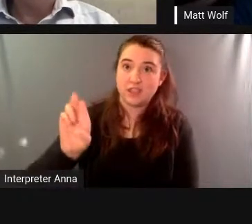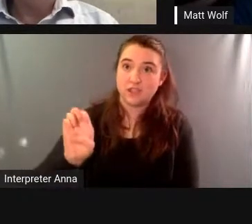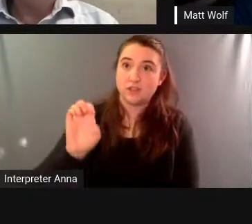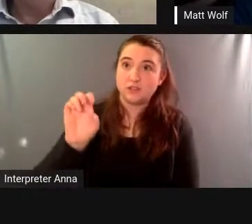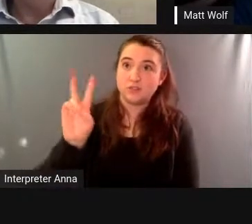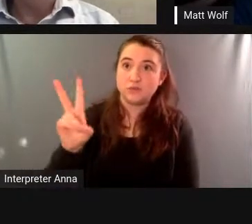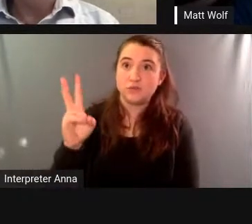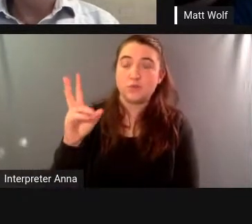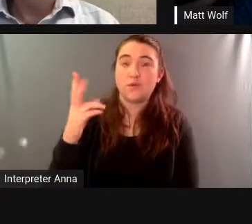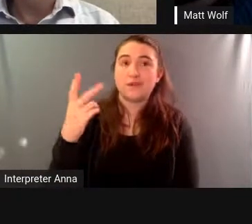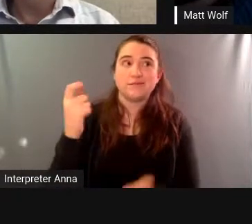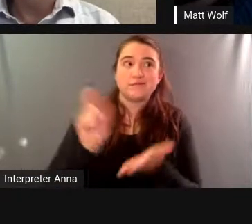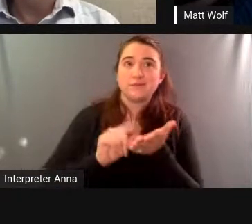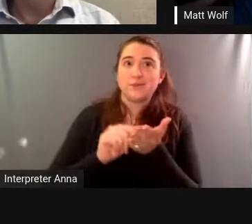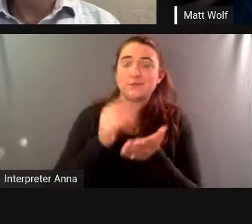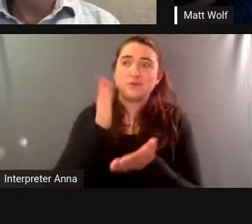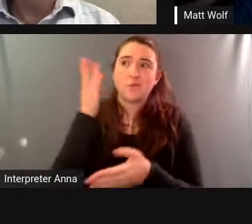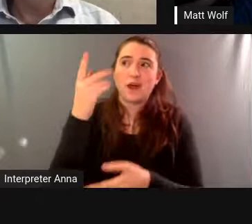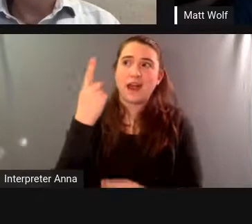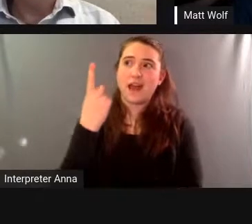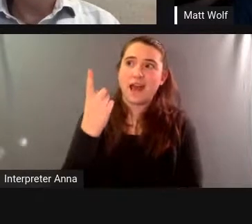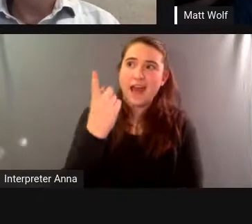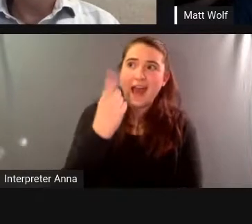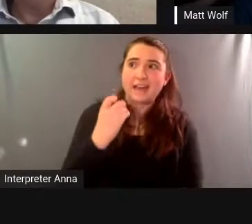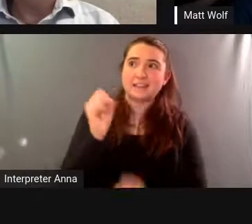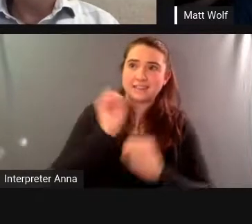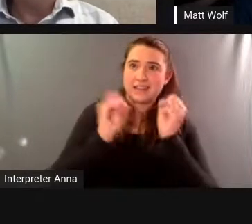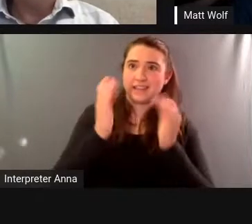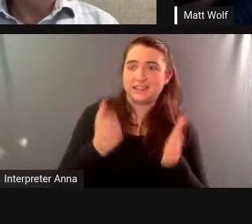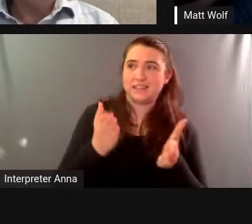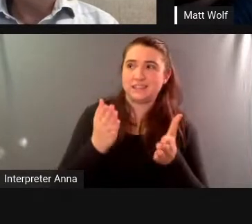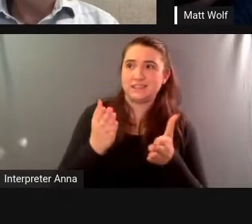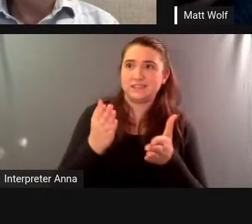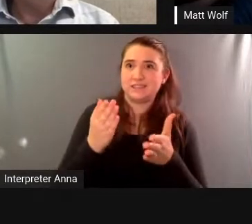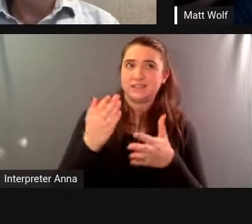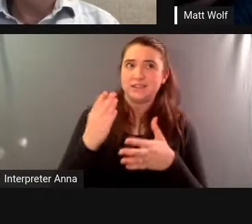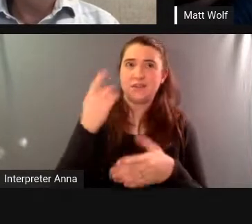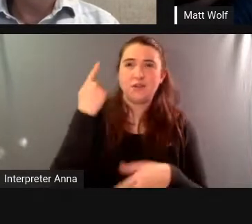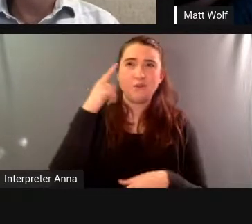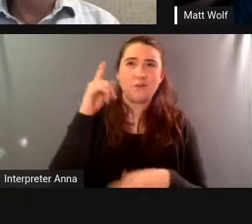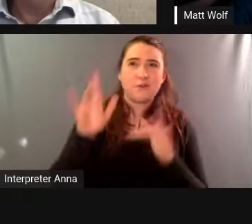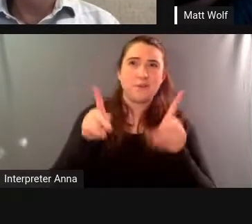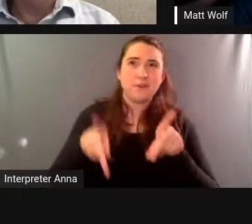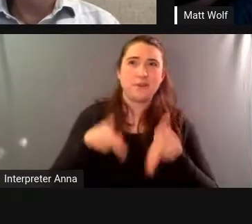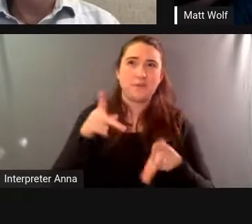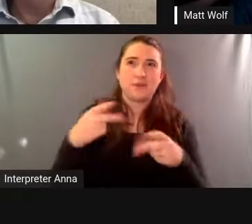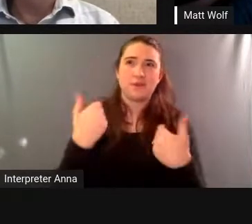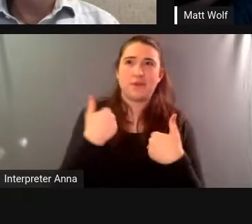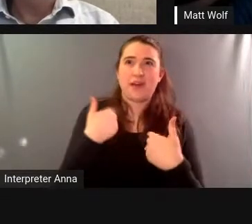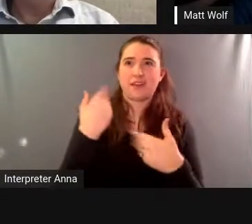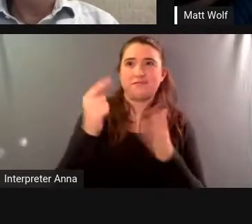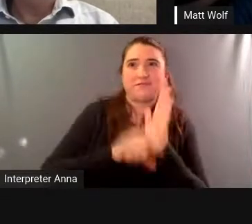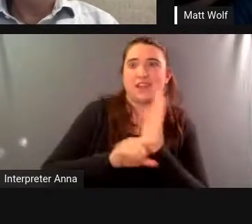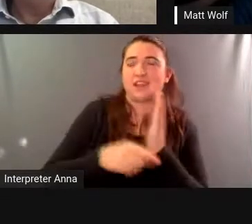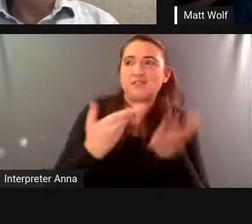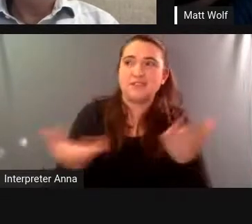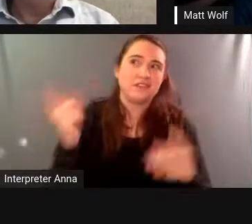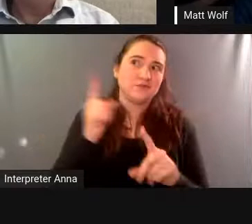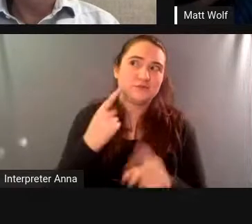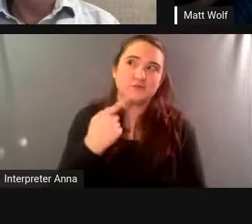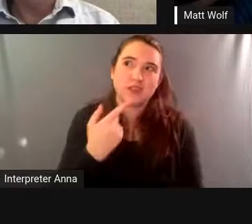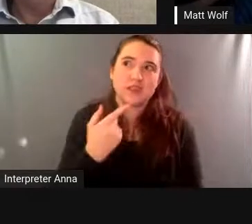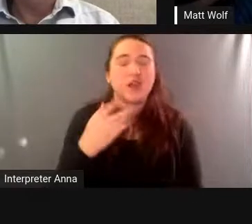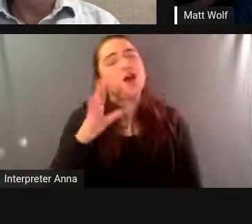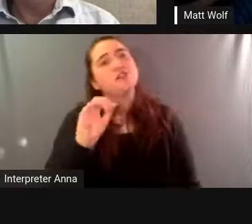and you know certainly all of the scientists who came to biosphere 2 even as visitors were blown